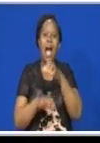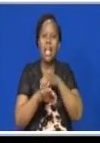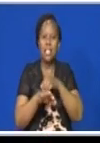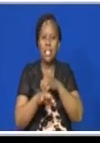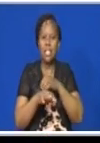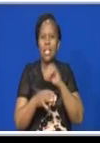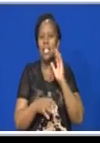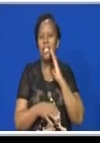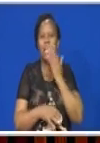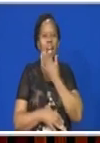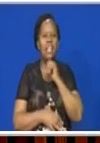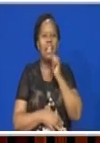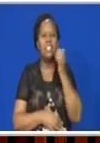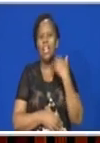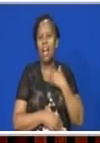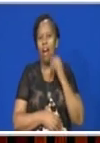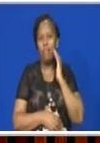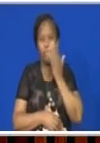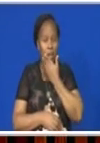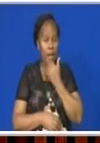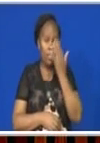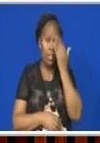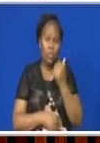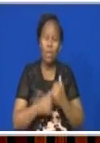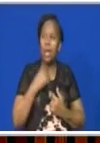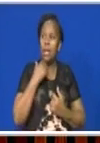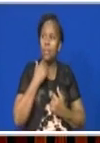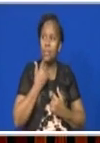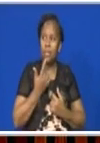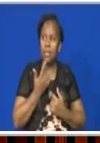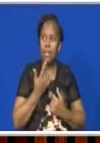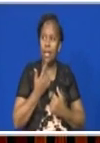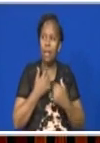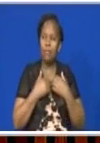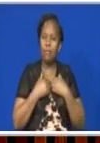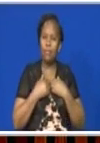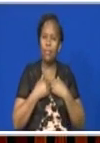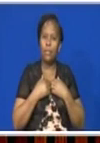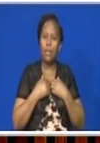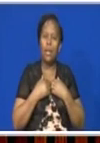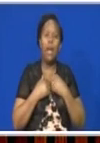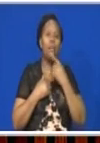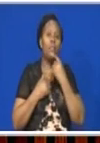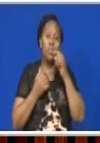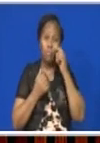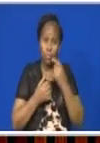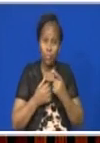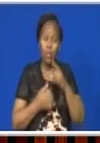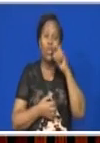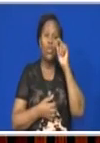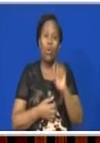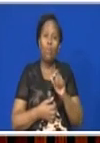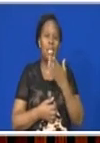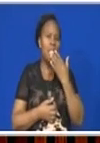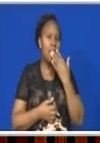acid, which is also colorless. And that is why I am, I have insisted that we should